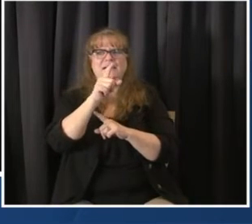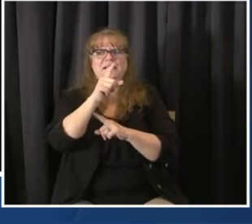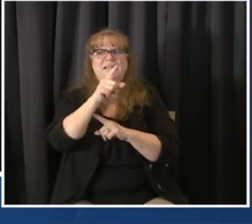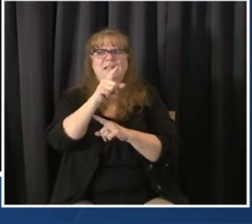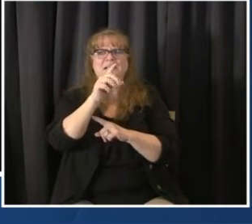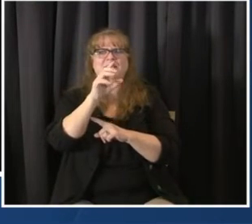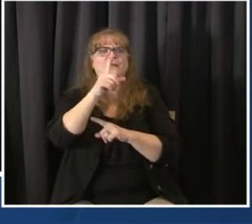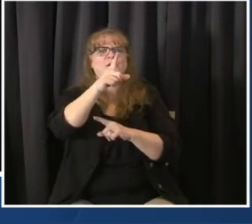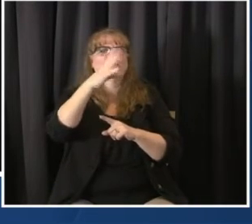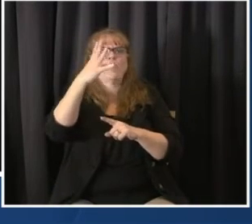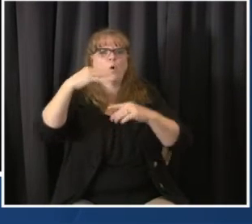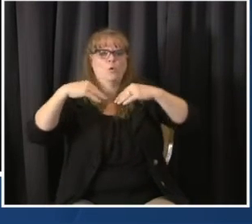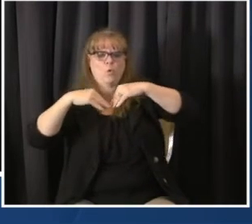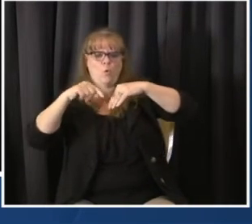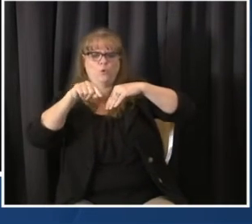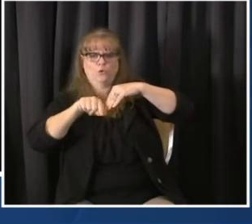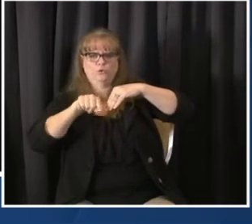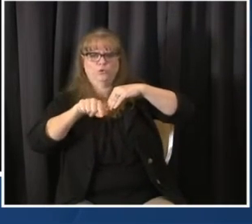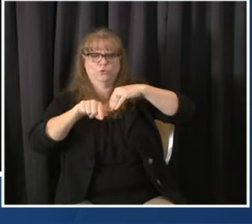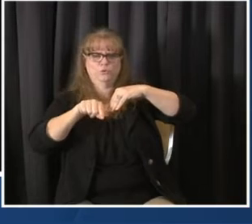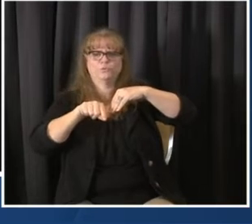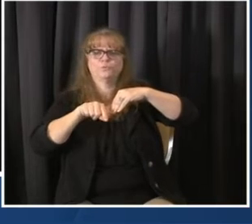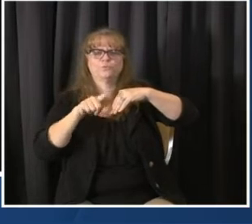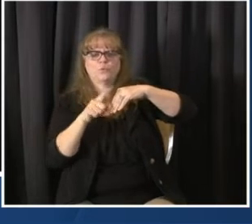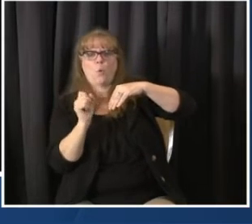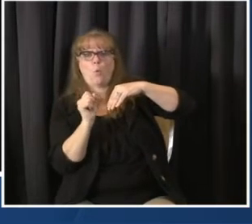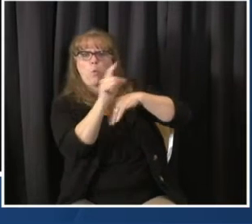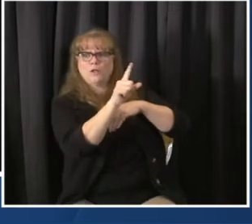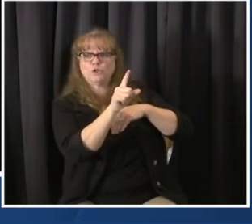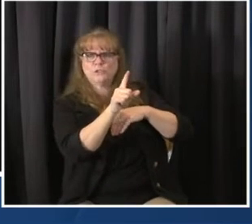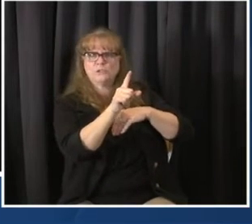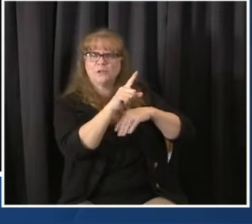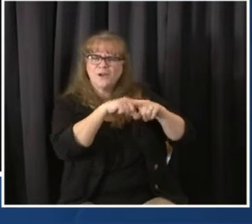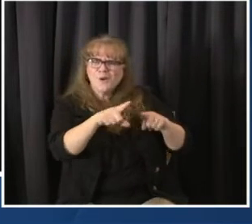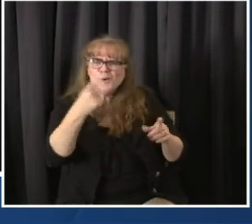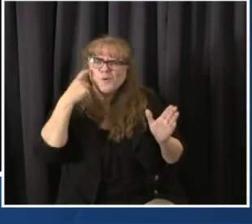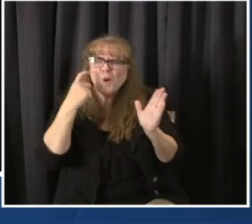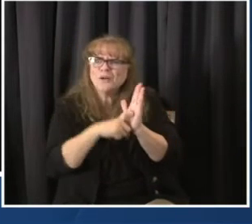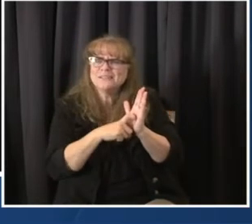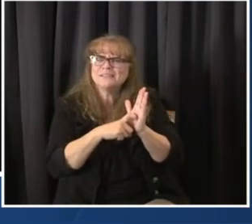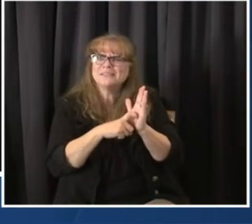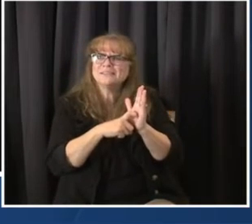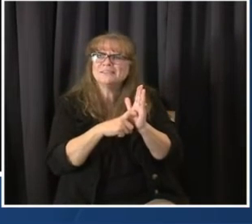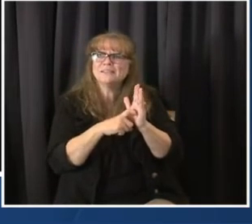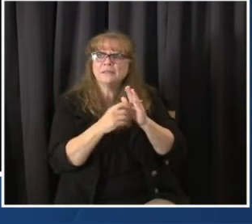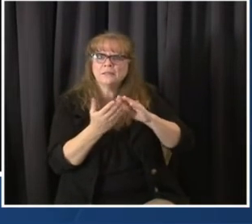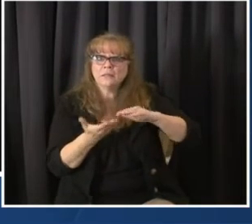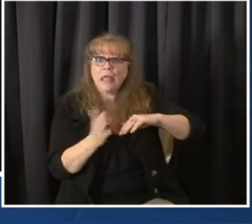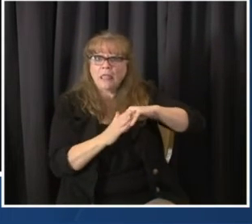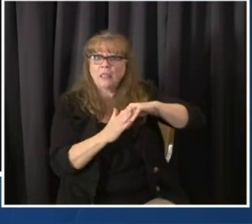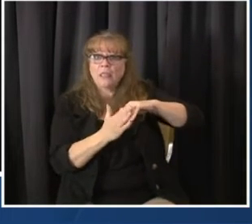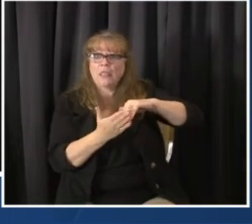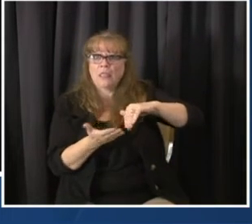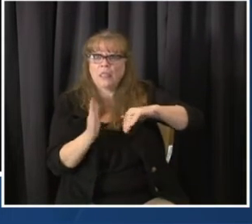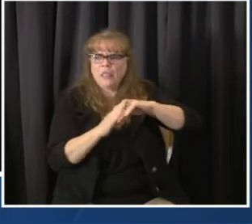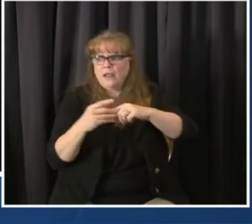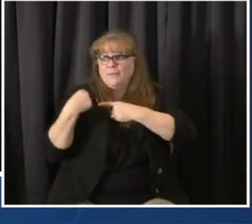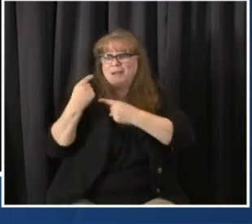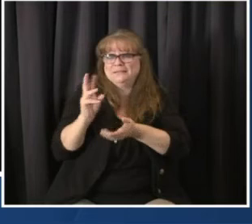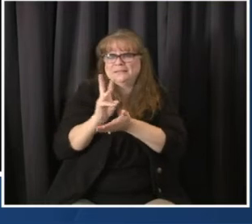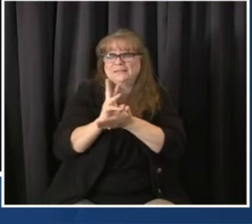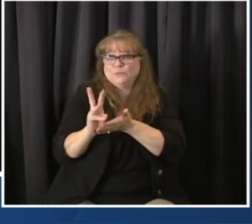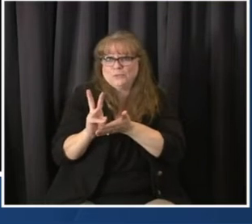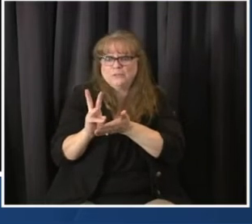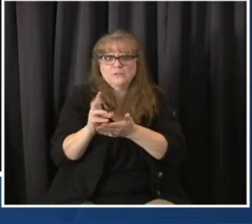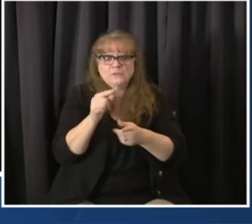we are two weeks out from Christmas and like magic, cases here in southwest Colorado have certainly been on the incline as